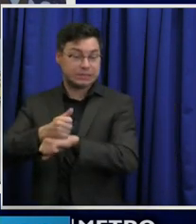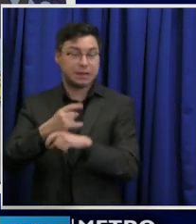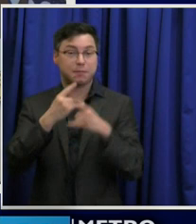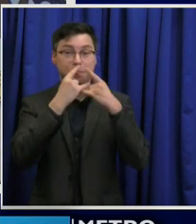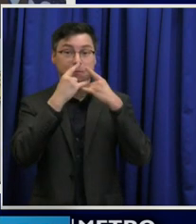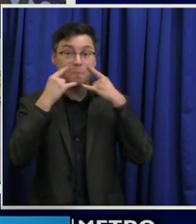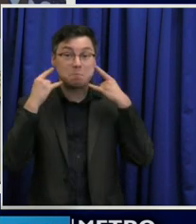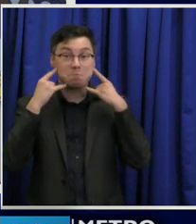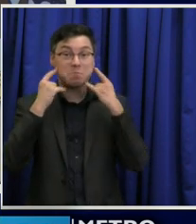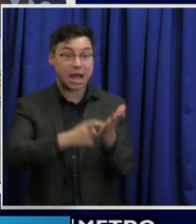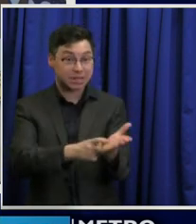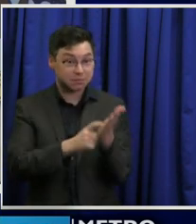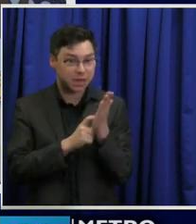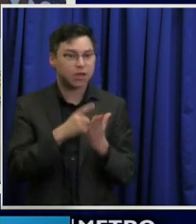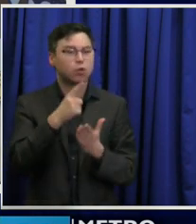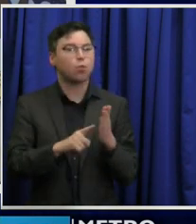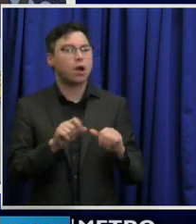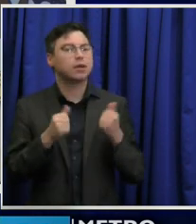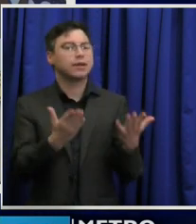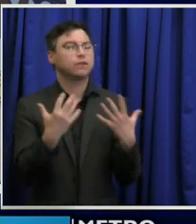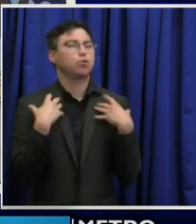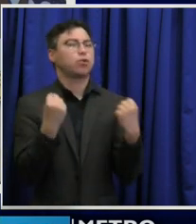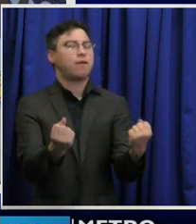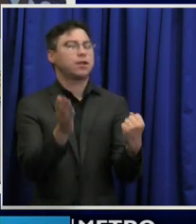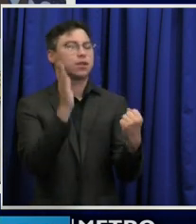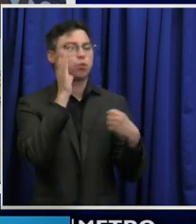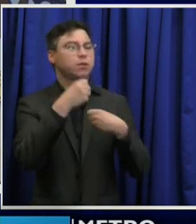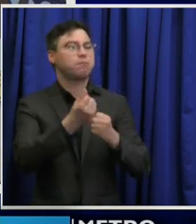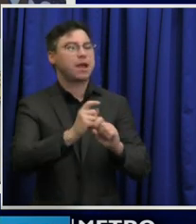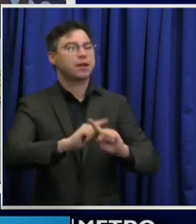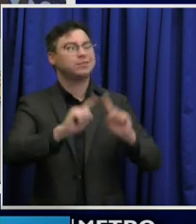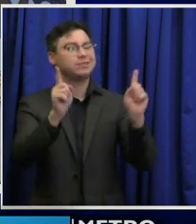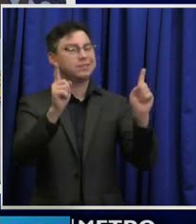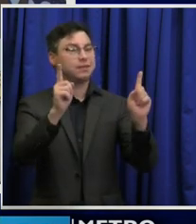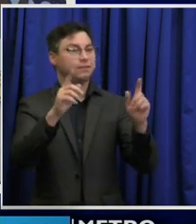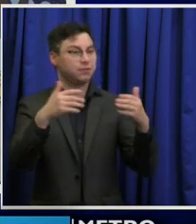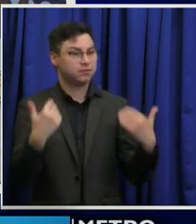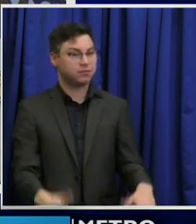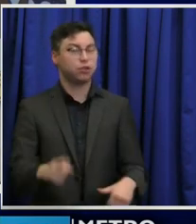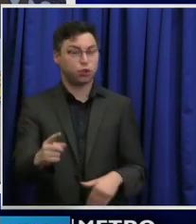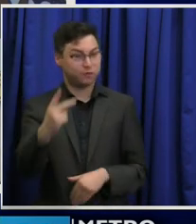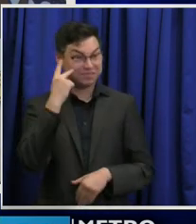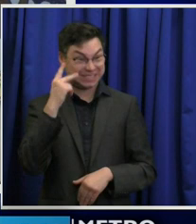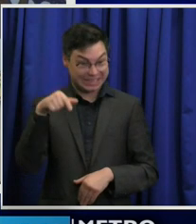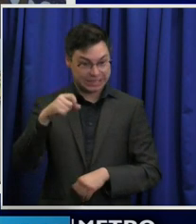difference? You, you've experienced firsthand this year, how politically divided this nation is.